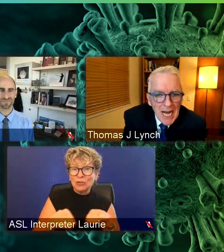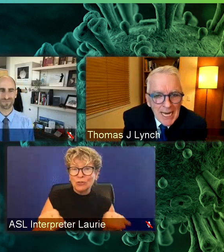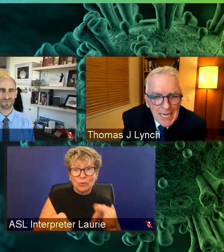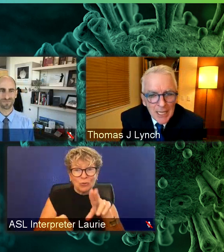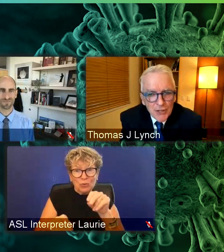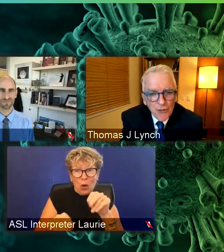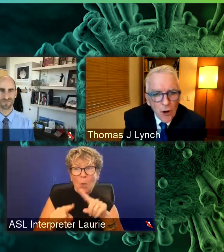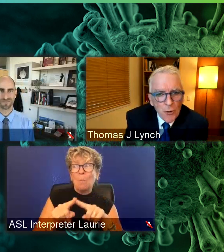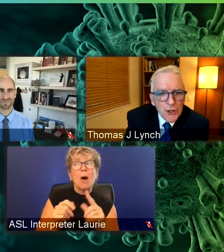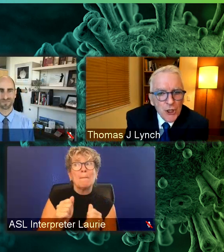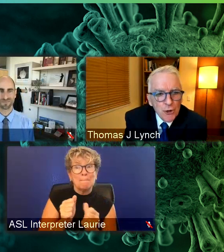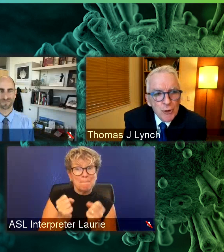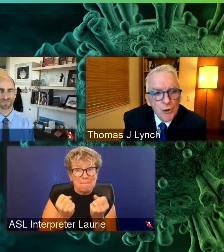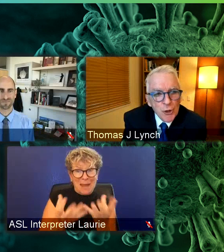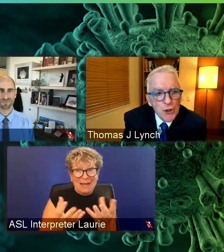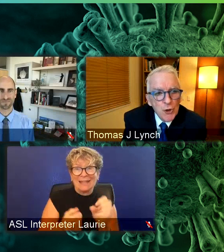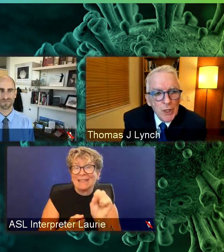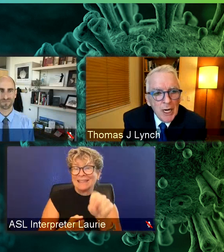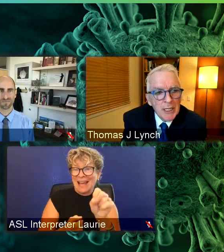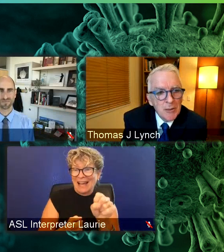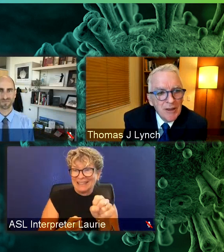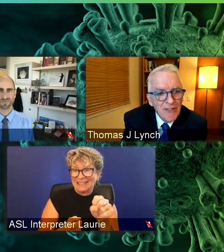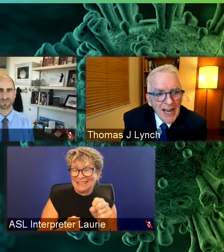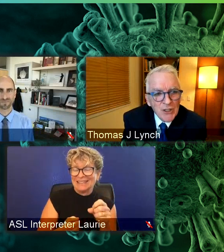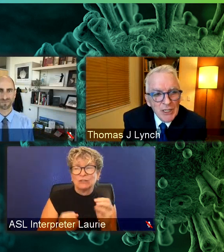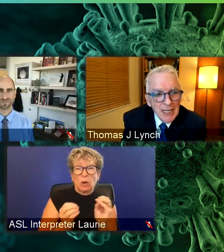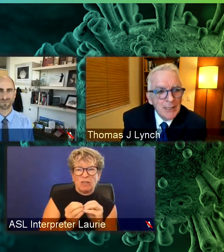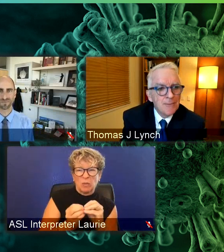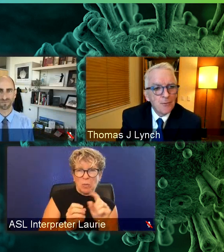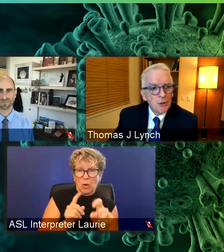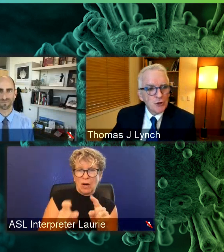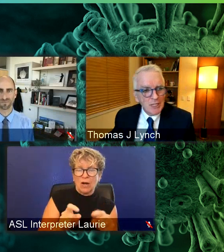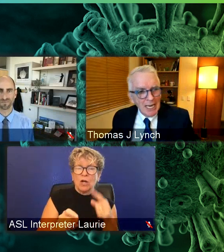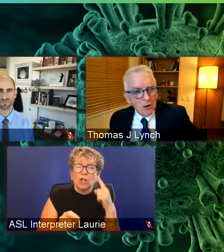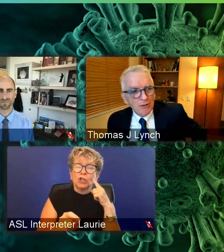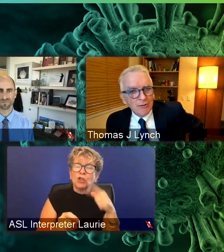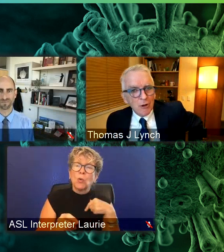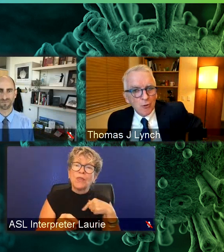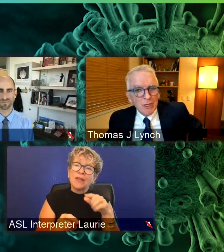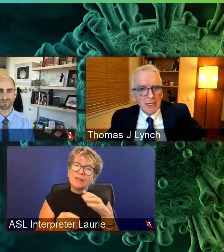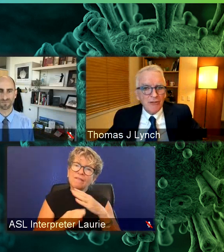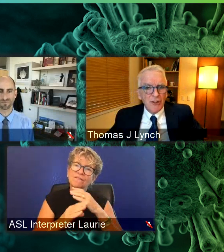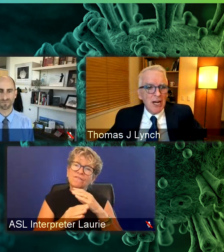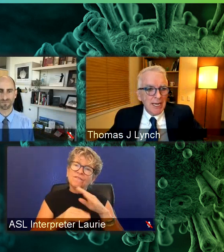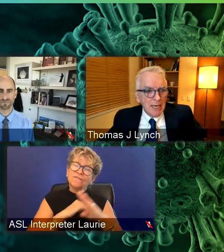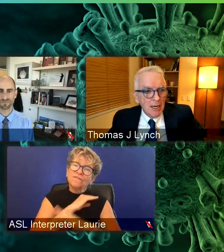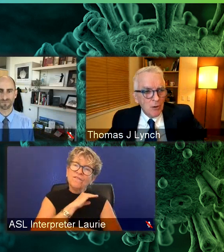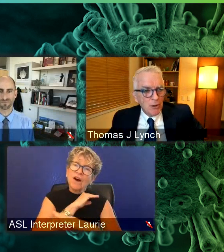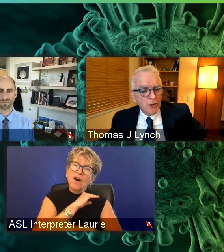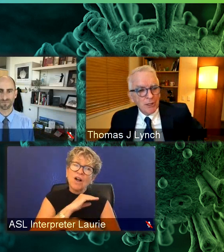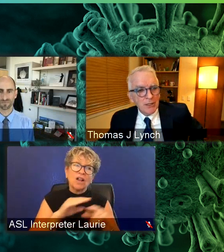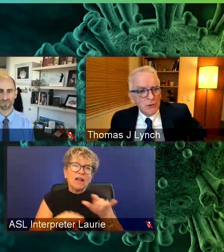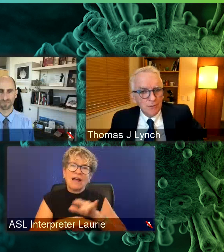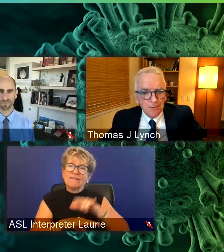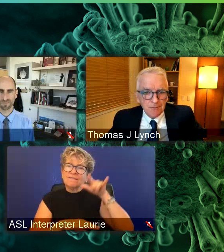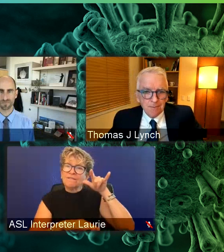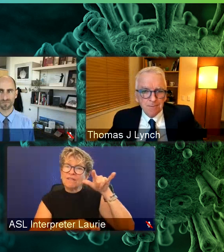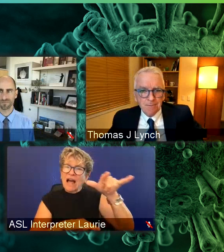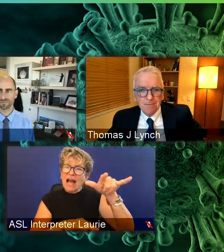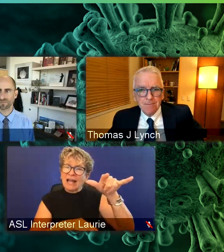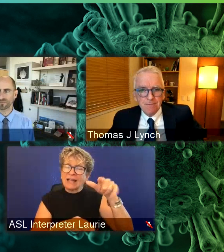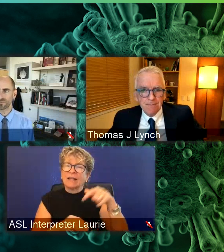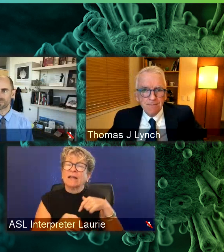on flying this fall with children who are too young to be vaccinated? What's your take on the risk of flying with little kids?